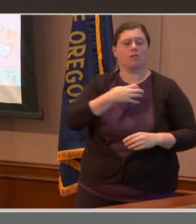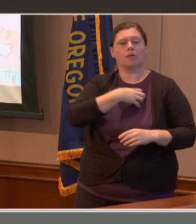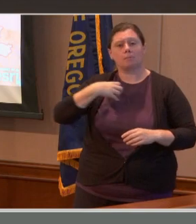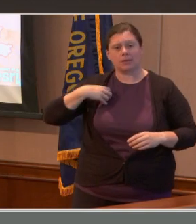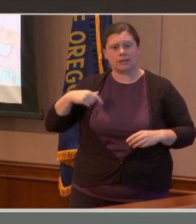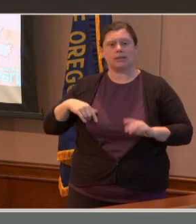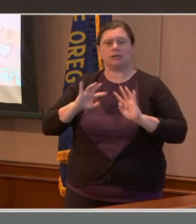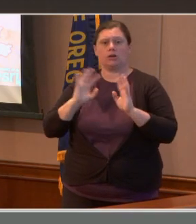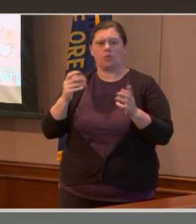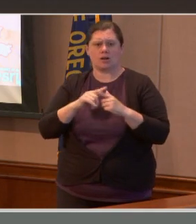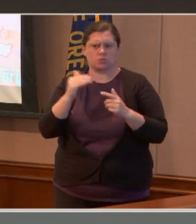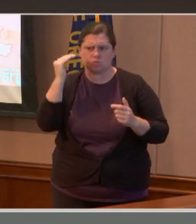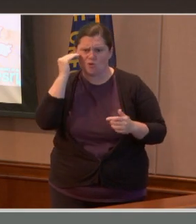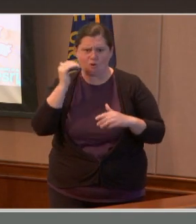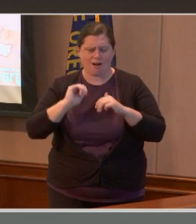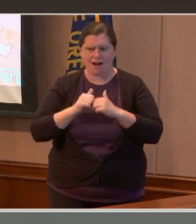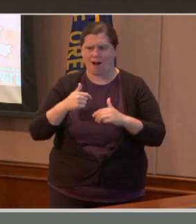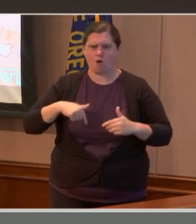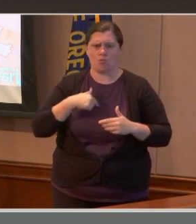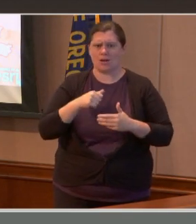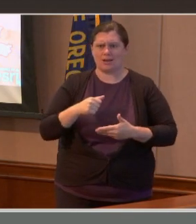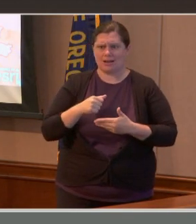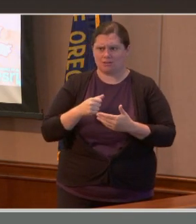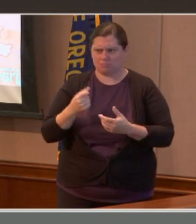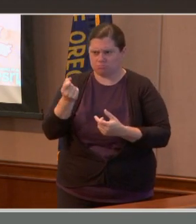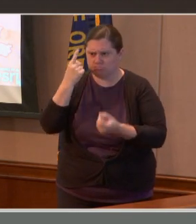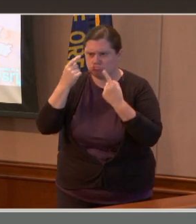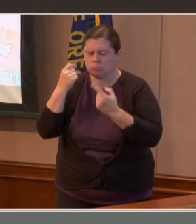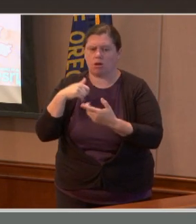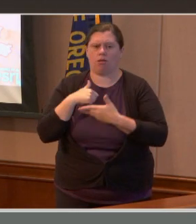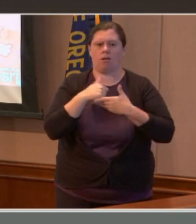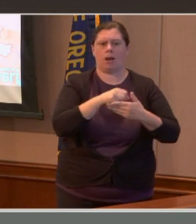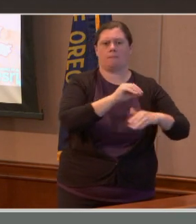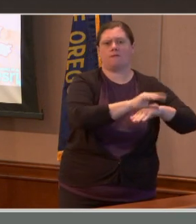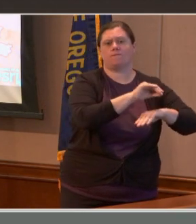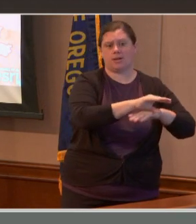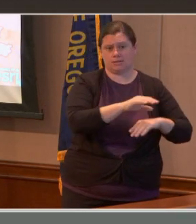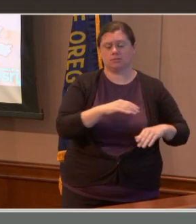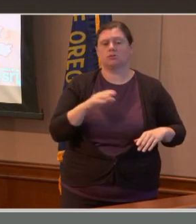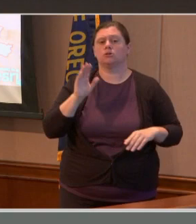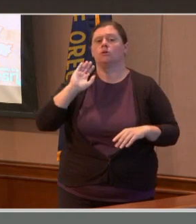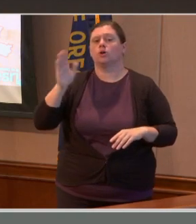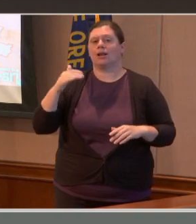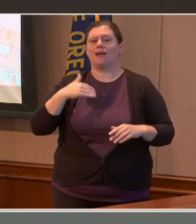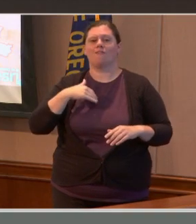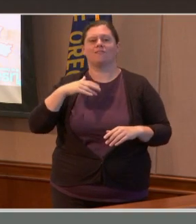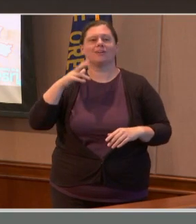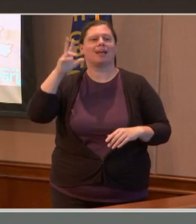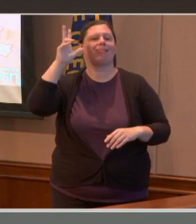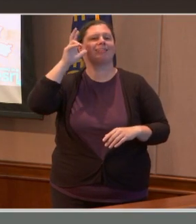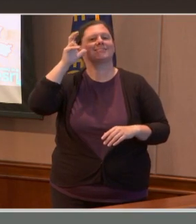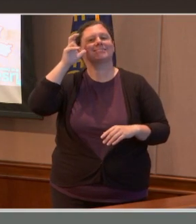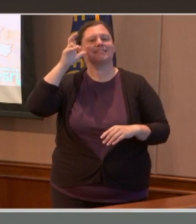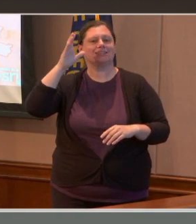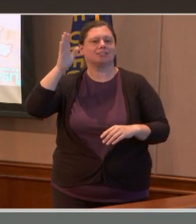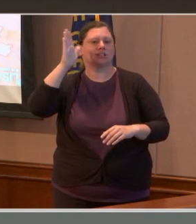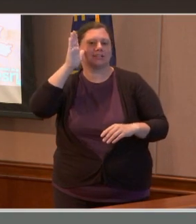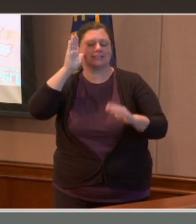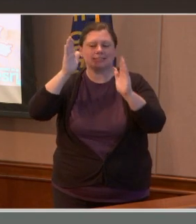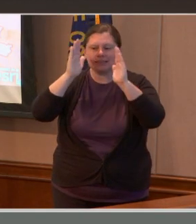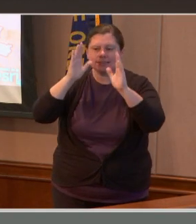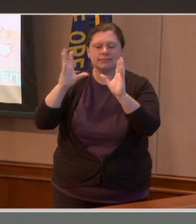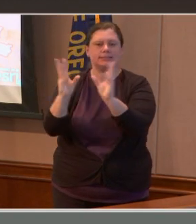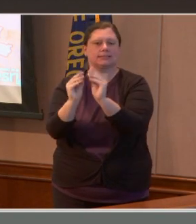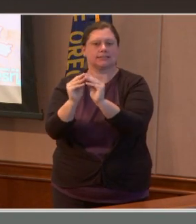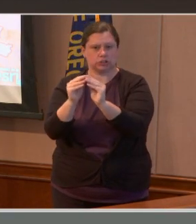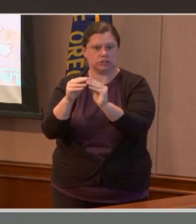directly affected by the fire. And they're hosting a listening session online Wednesday at 2